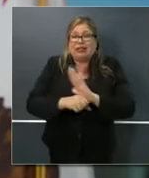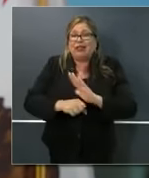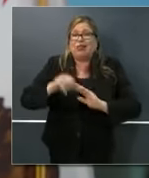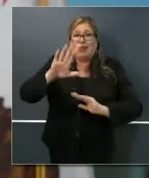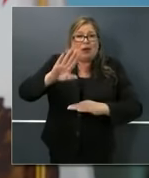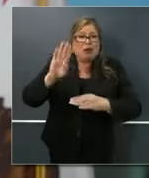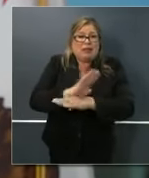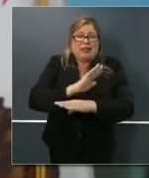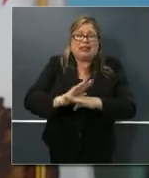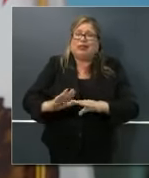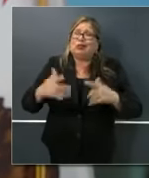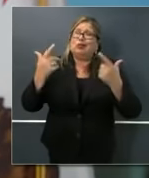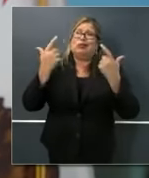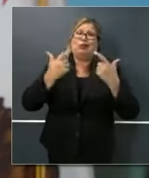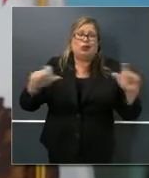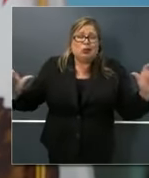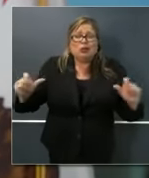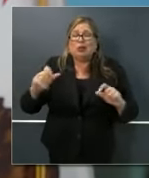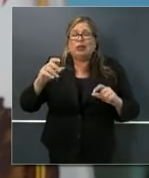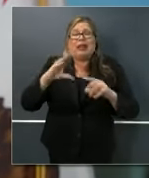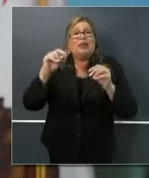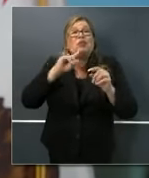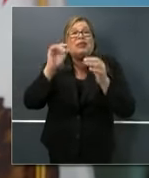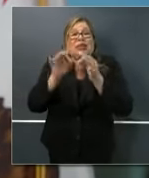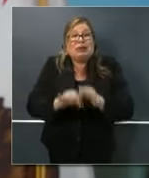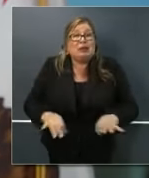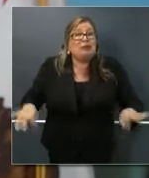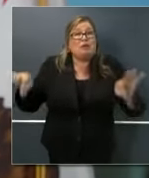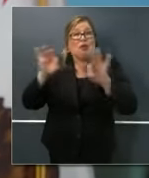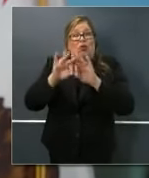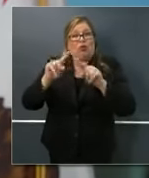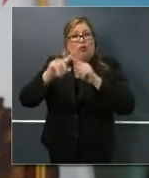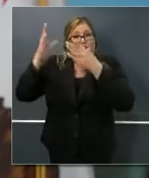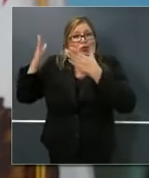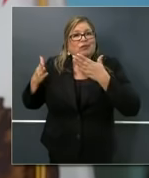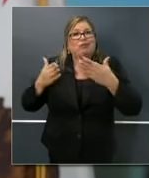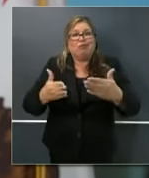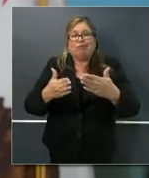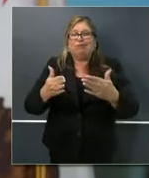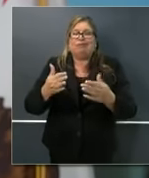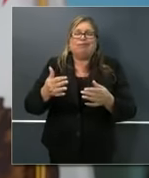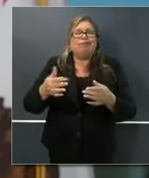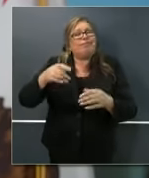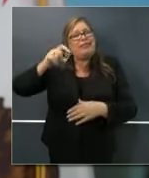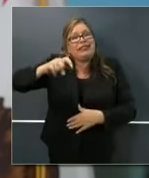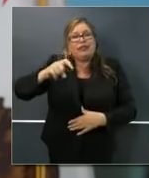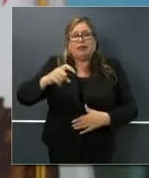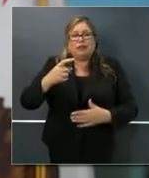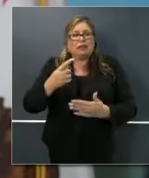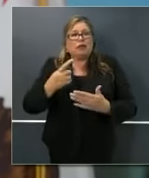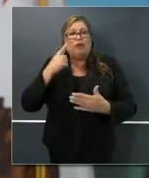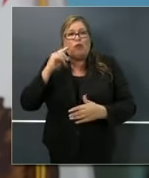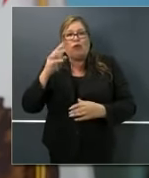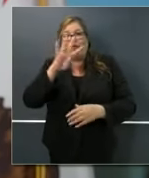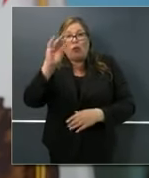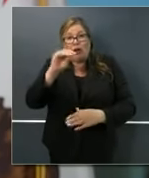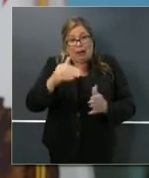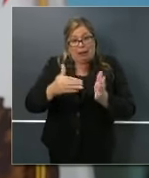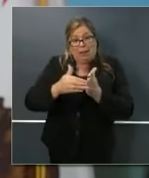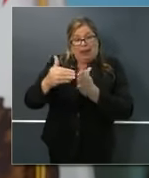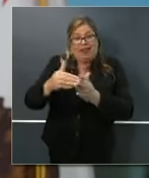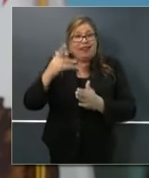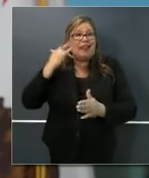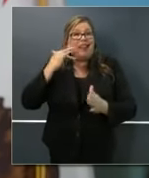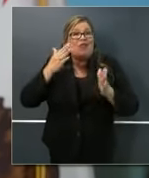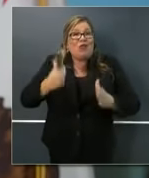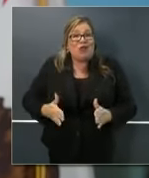is just foundational to our capacity to deliver the basic needs and necessities for 40 million Californians. So,